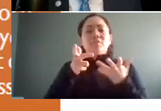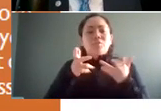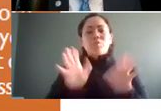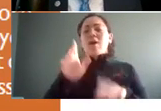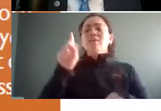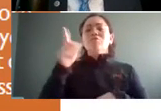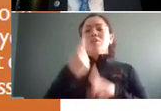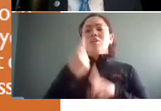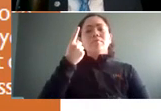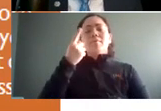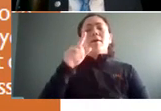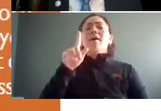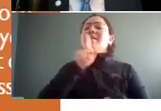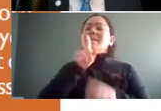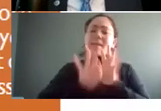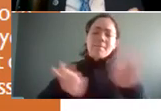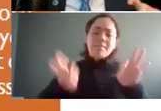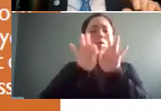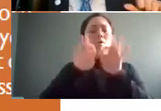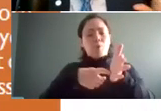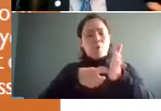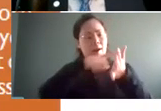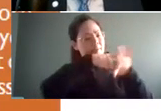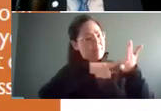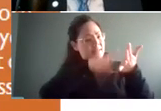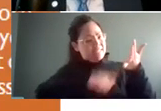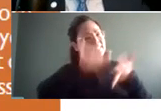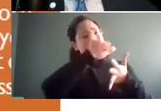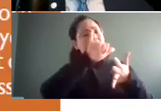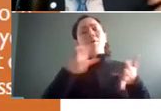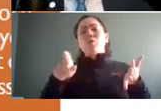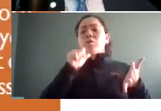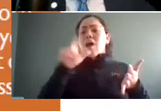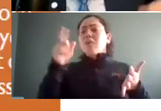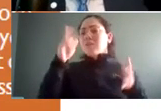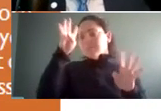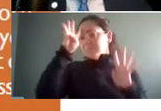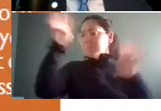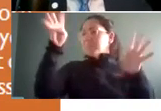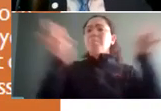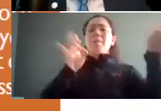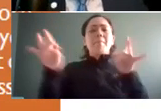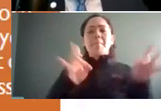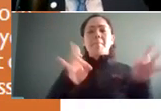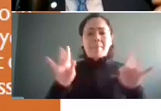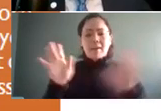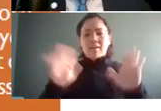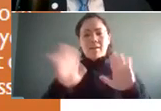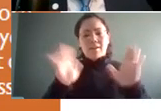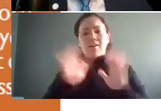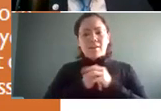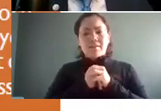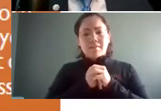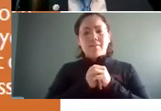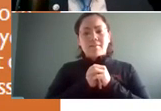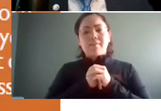sure that the criteria is the same and that you're not trying to make up the difference by grabbing members of another group and putting them in